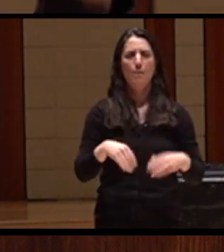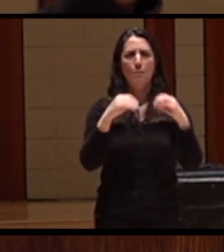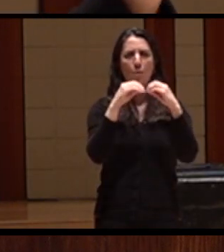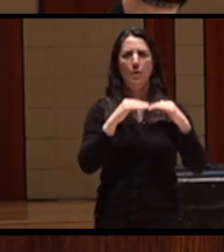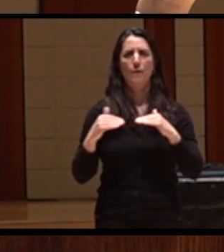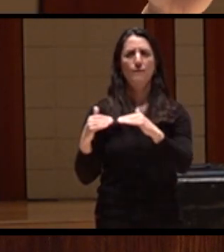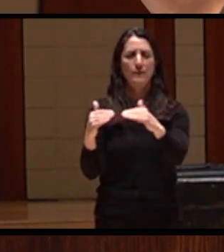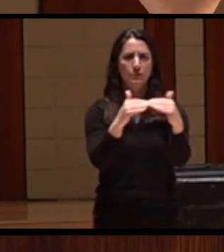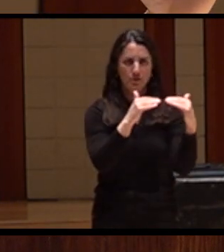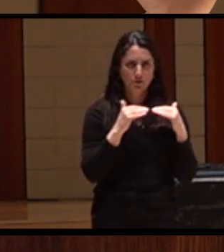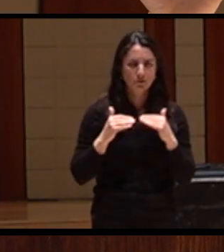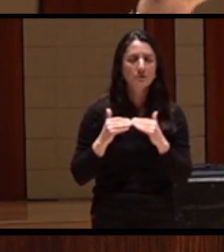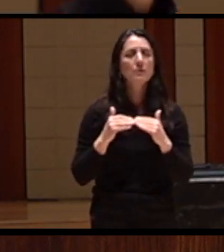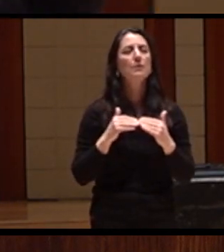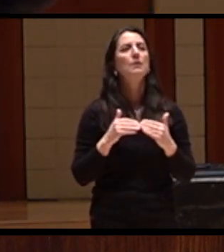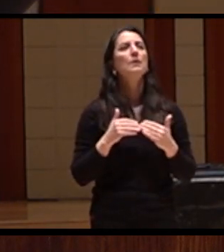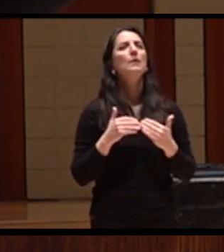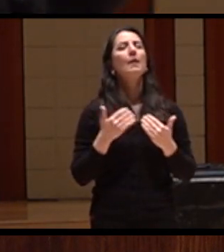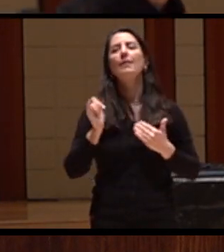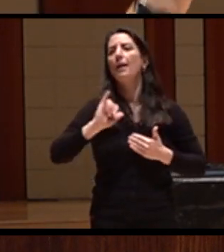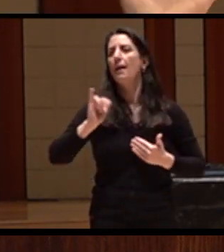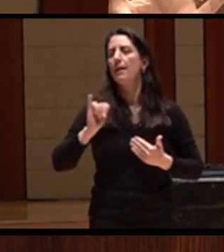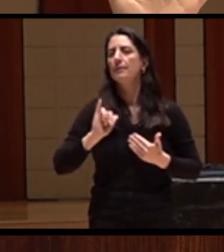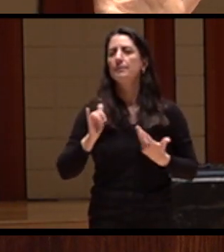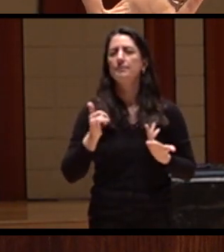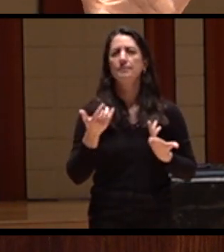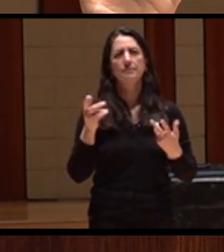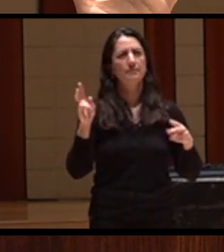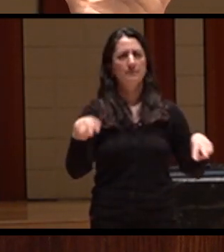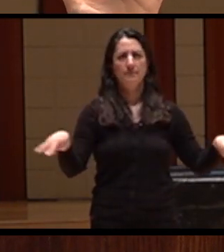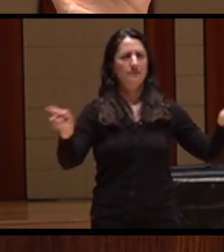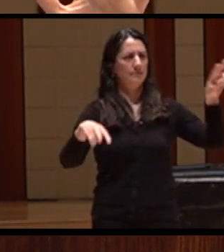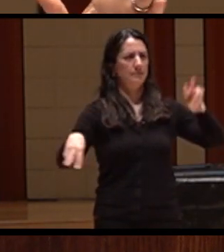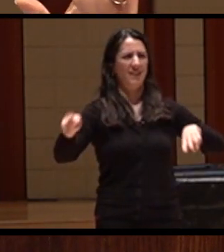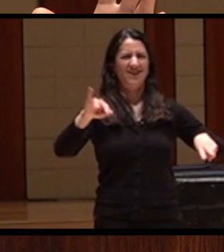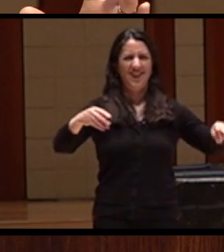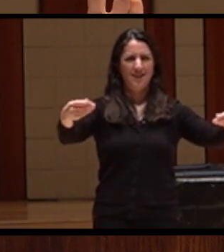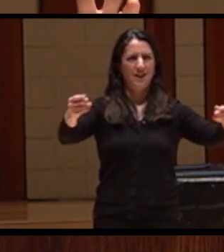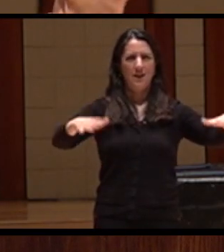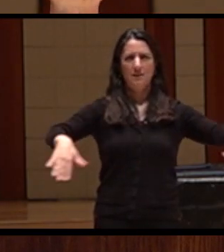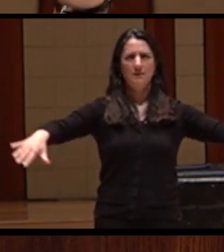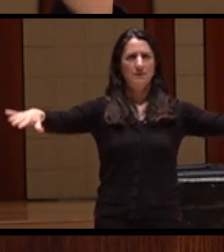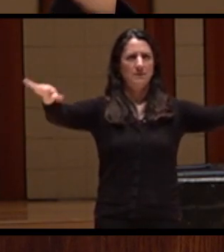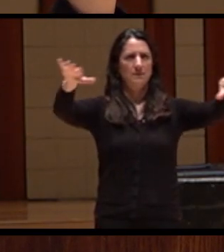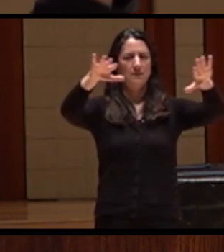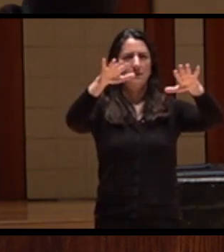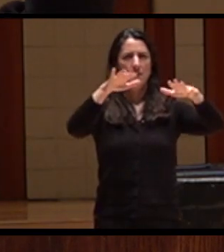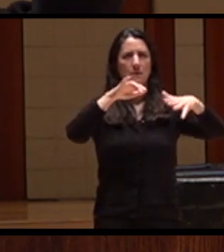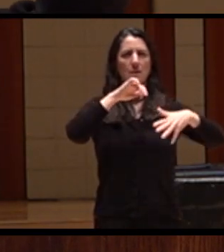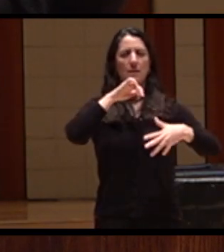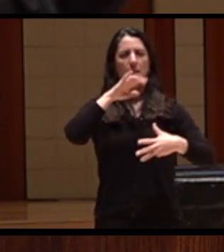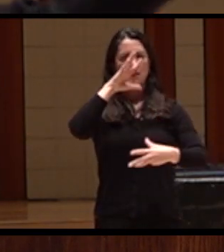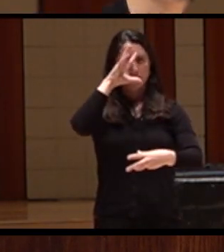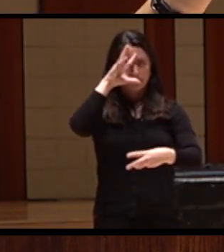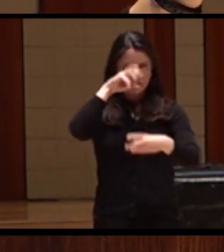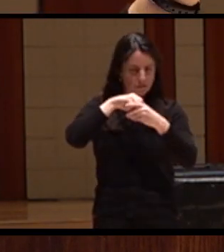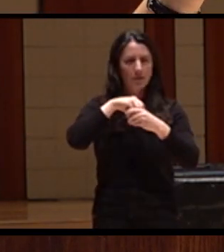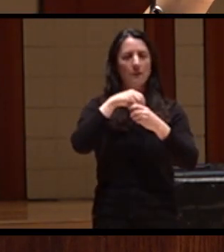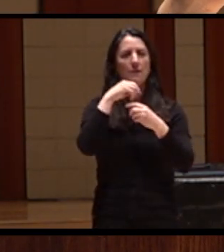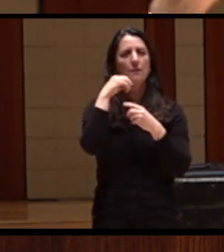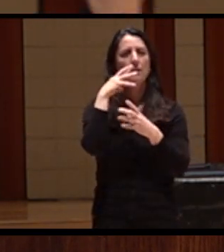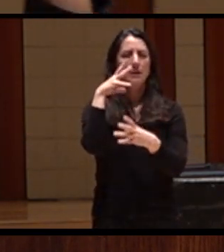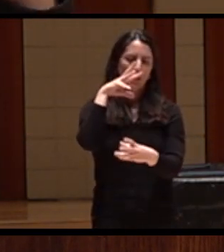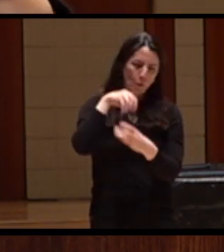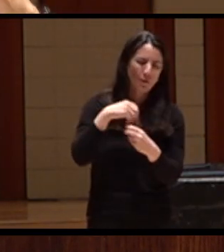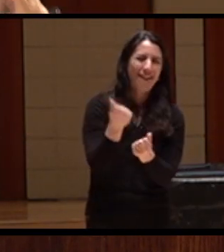basin in large terms, right? Comprehensive. Right now, the lake